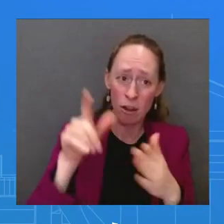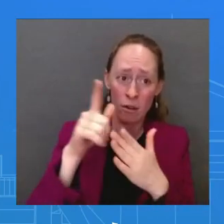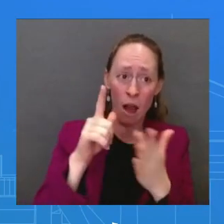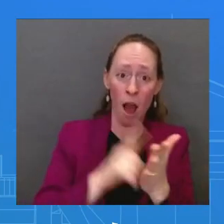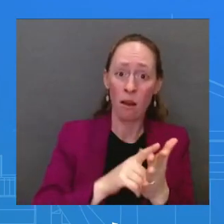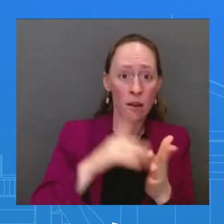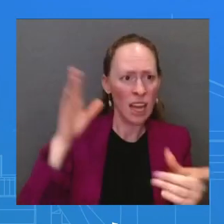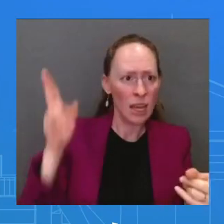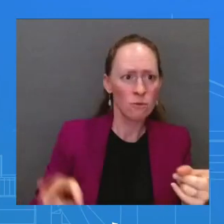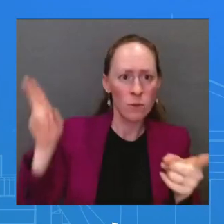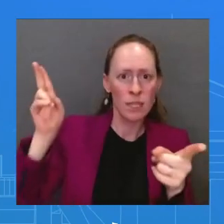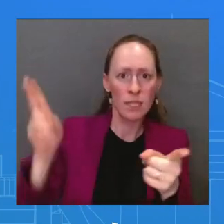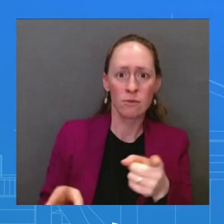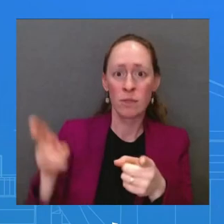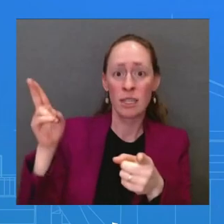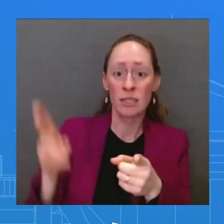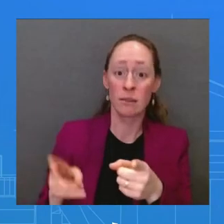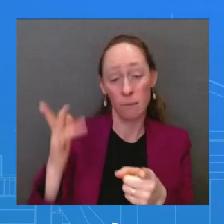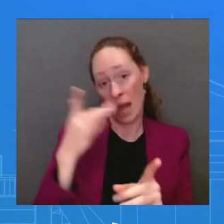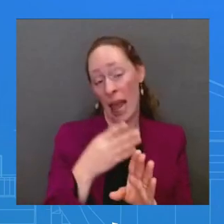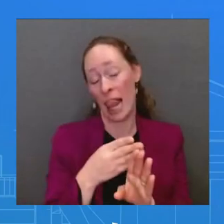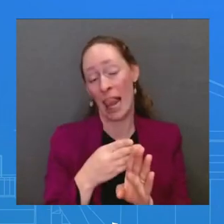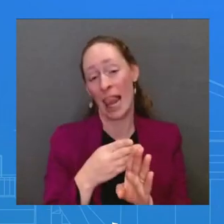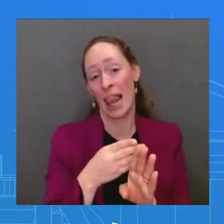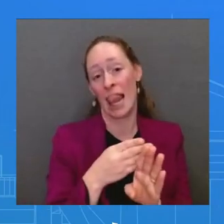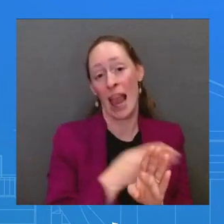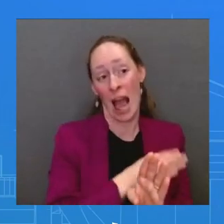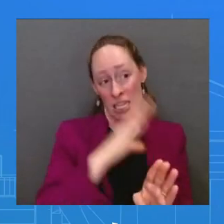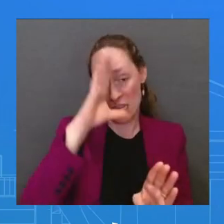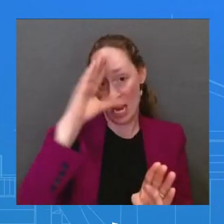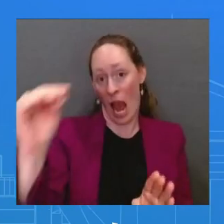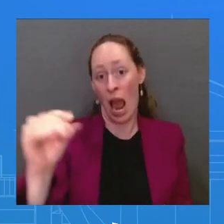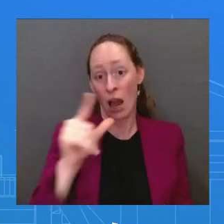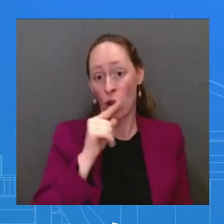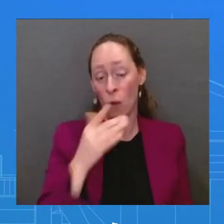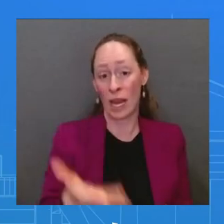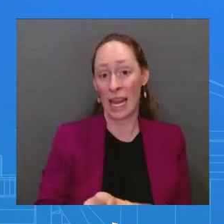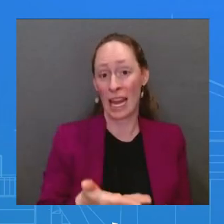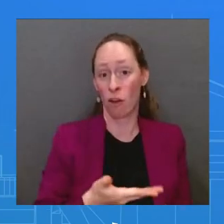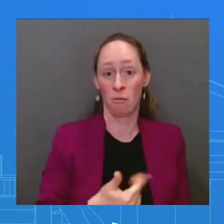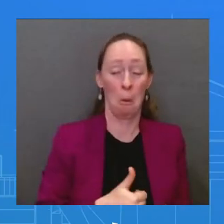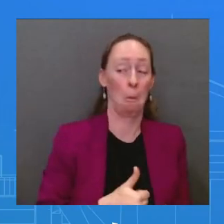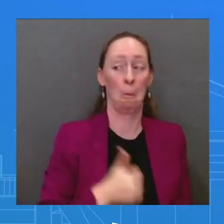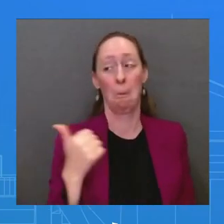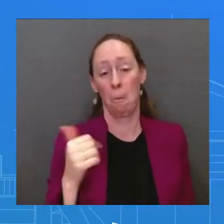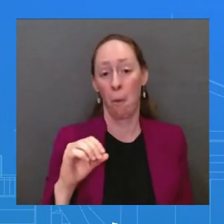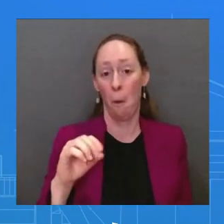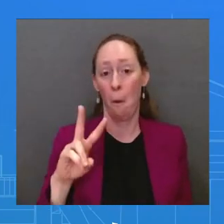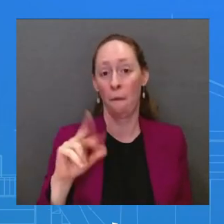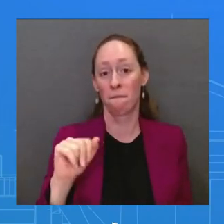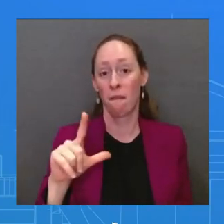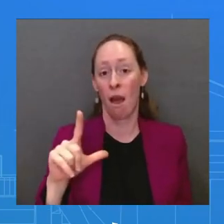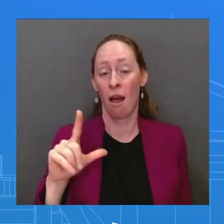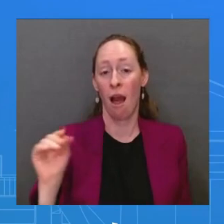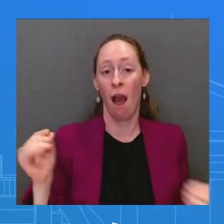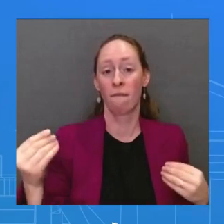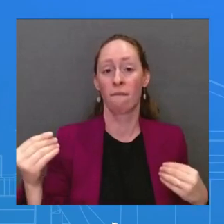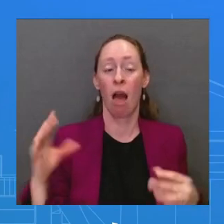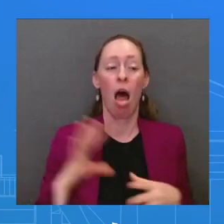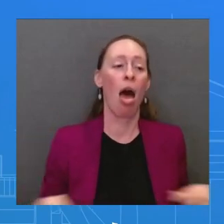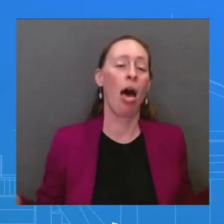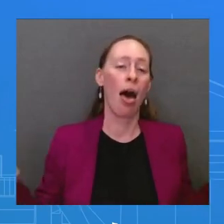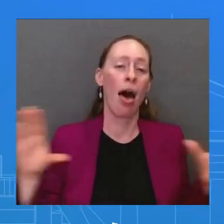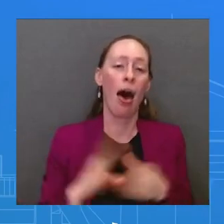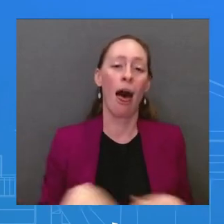– in the Oval Office talked about Infrastructure Week, it was a joke. And the president passed a pretty important piece of